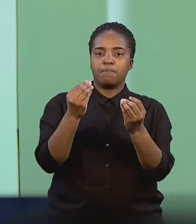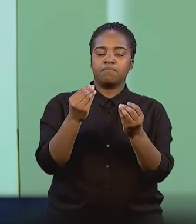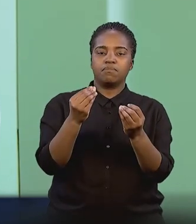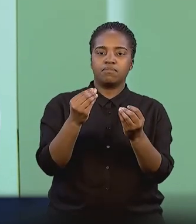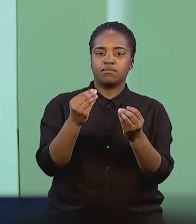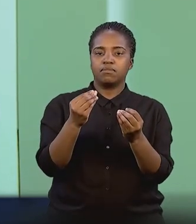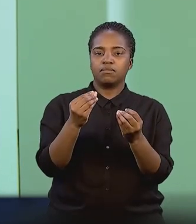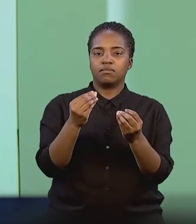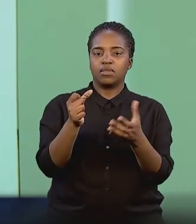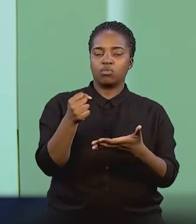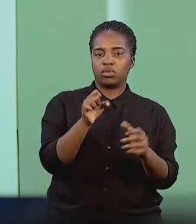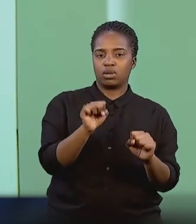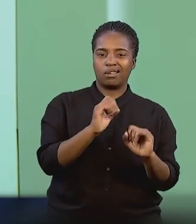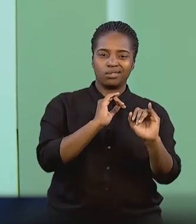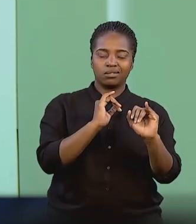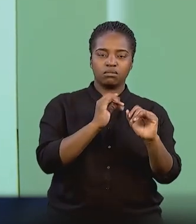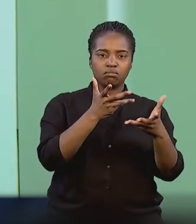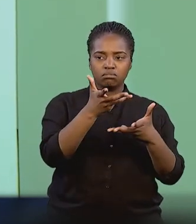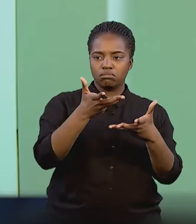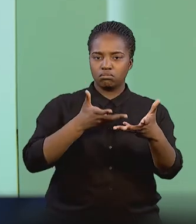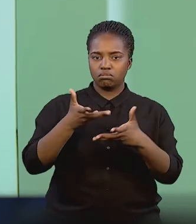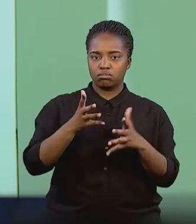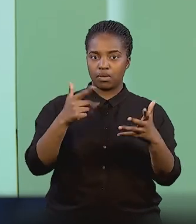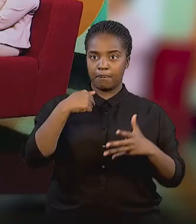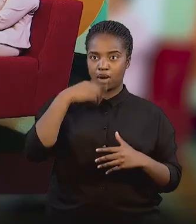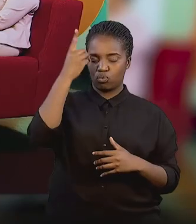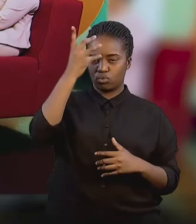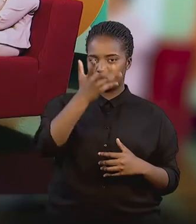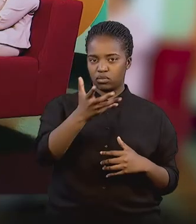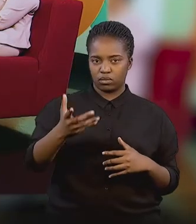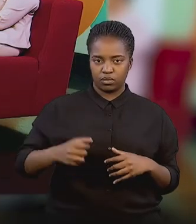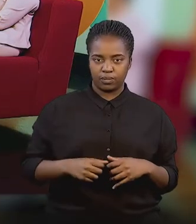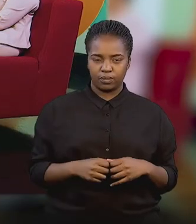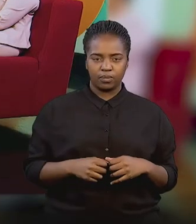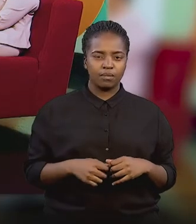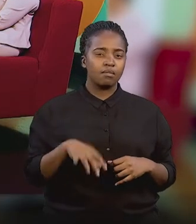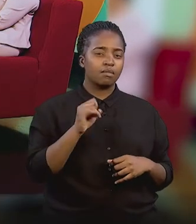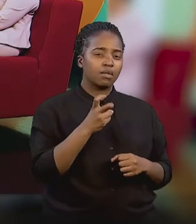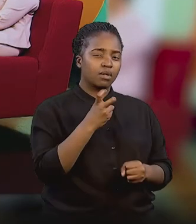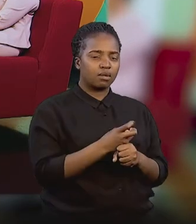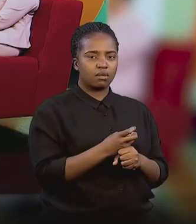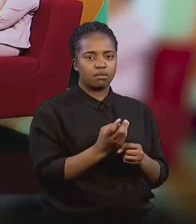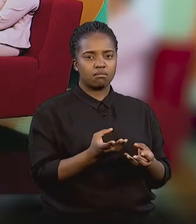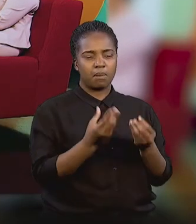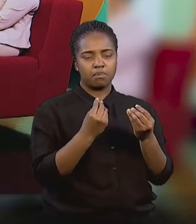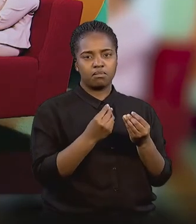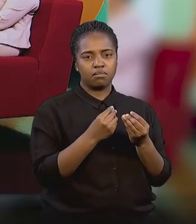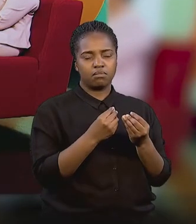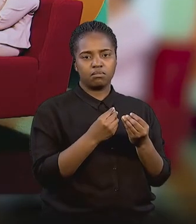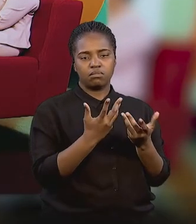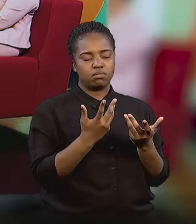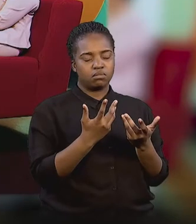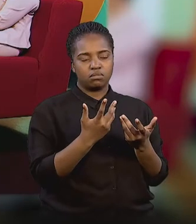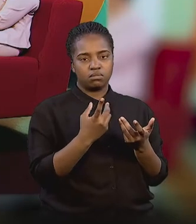talk to people, ask them, listen, this is my dream. It is very difficult to get sponsors because